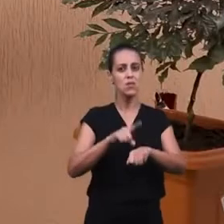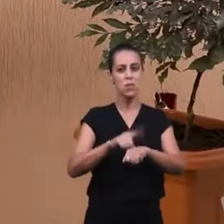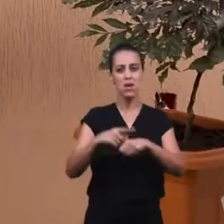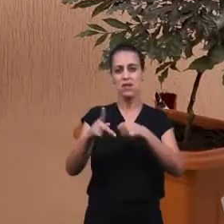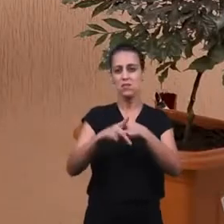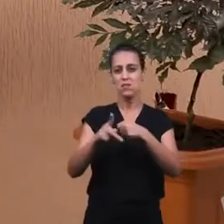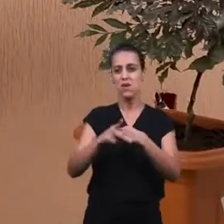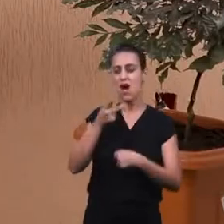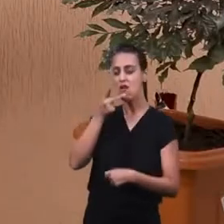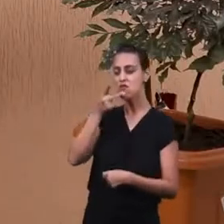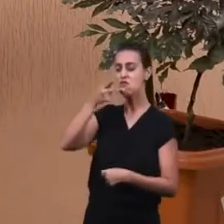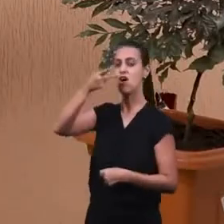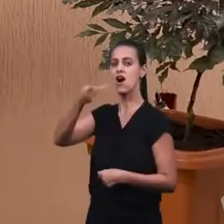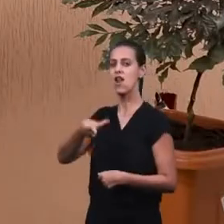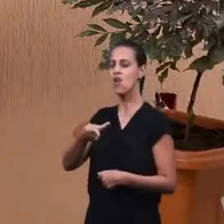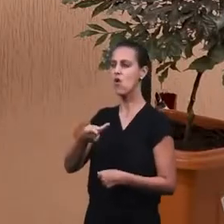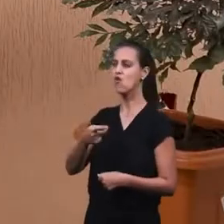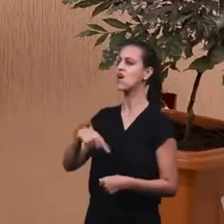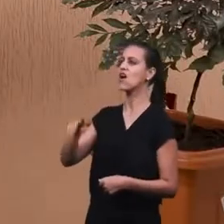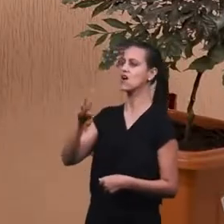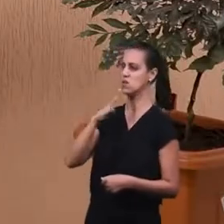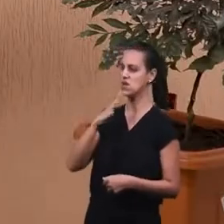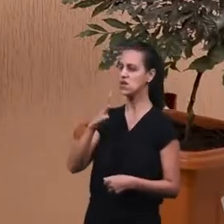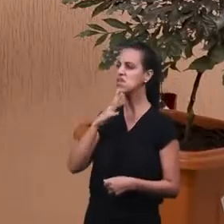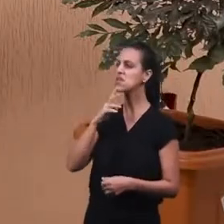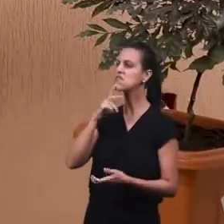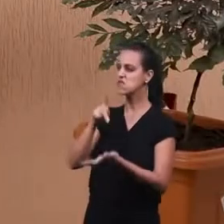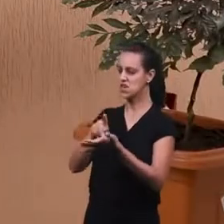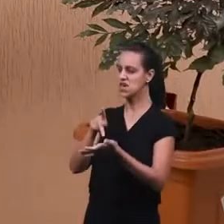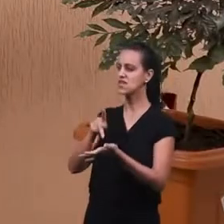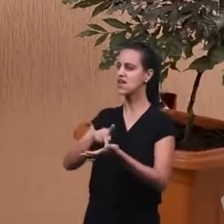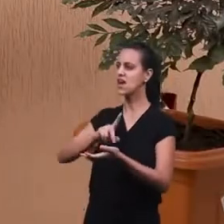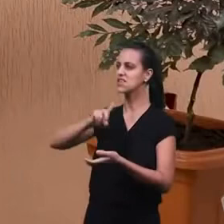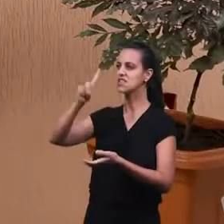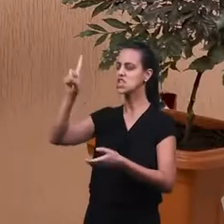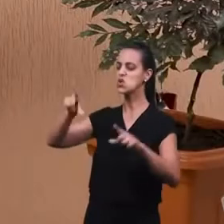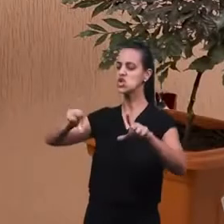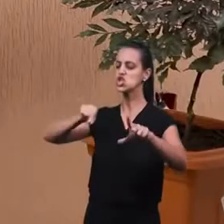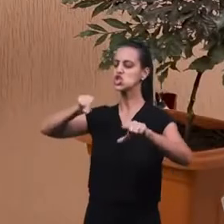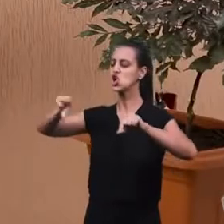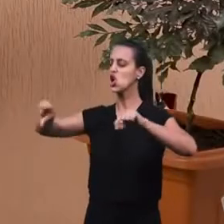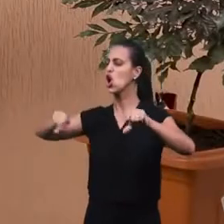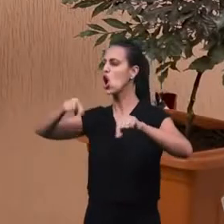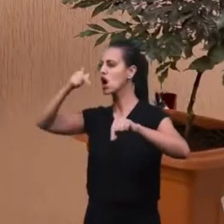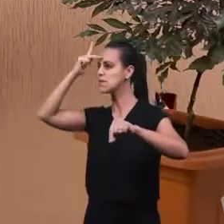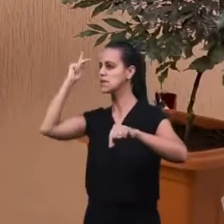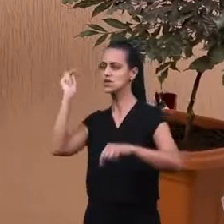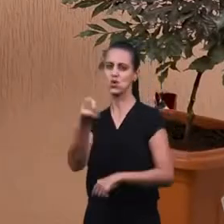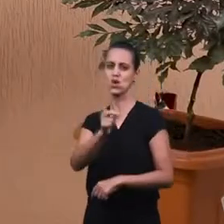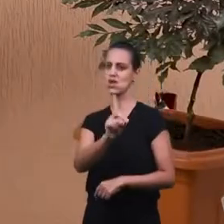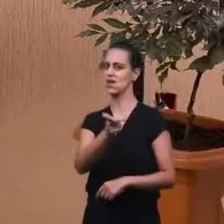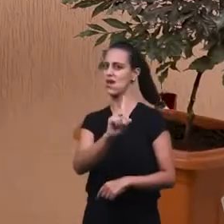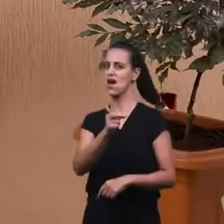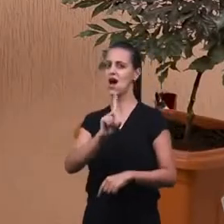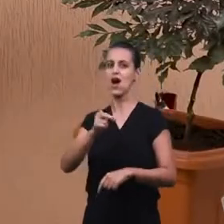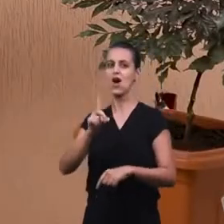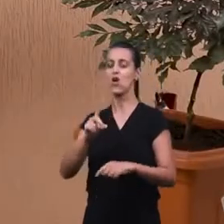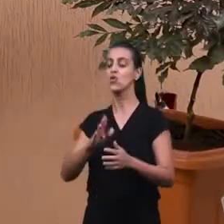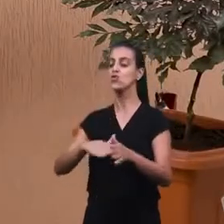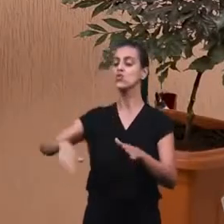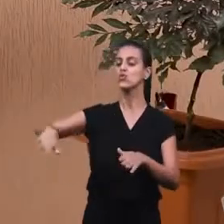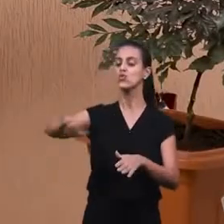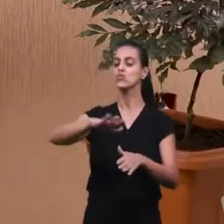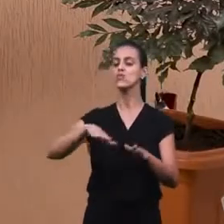Peter. Opened. His mouth. And said. In truth. I perceive. That God. Shows. No partiality. But in.